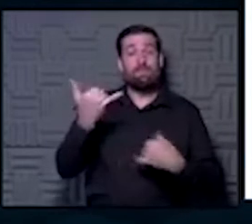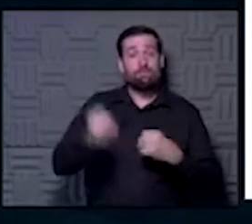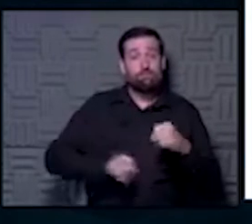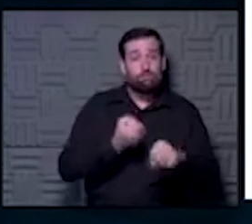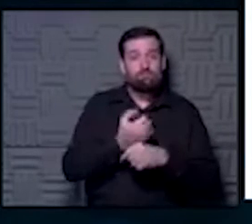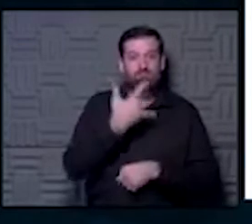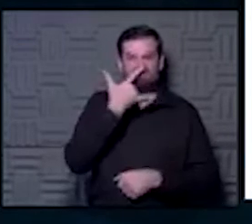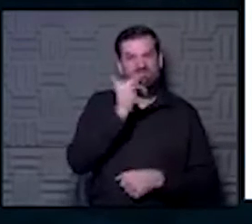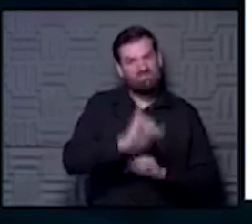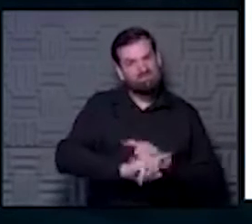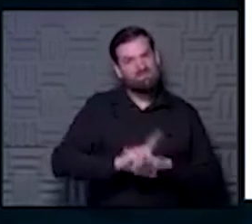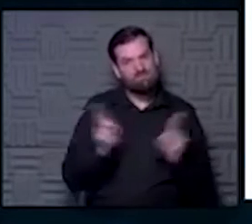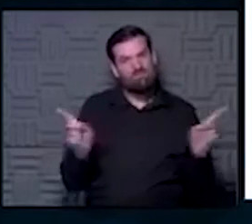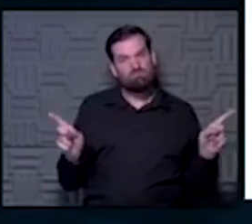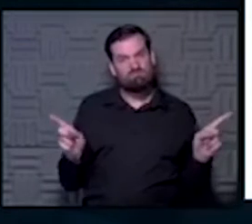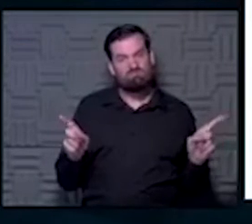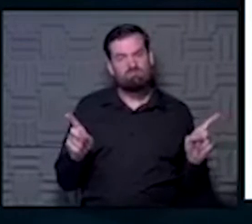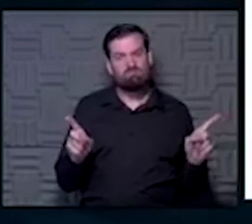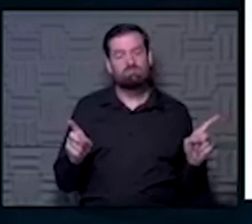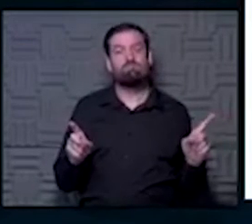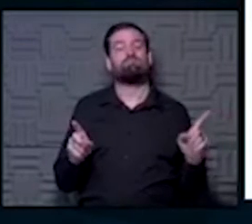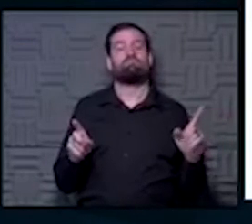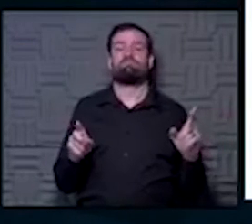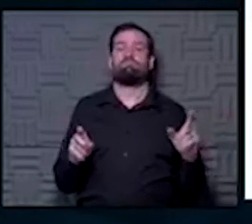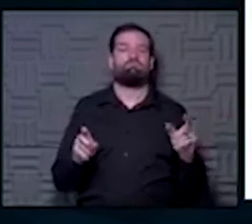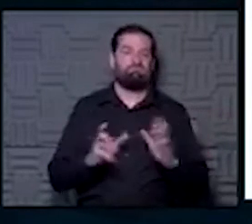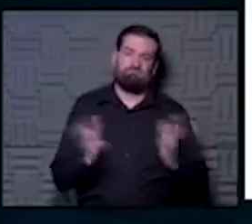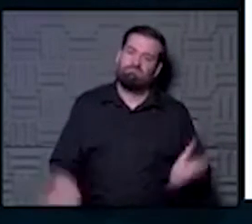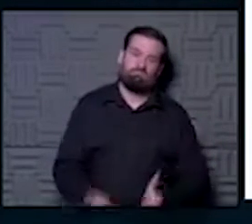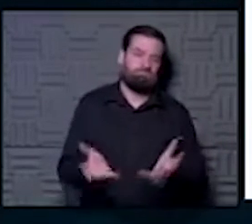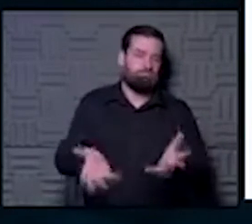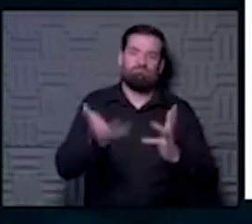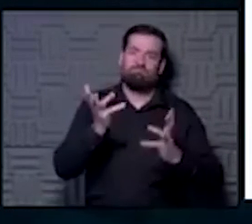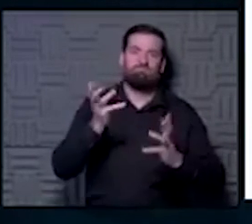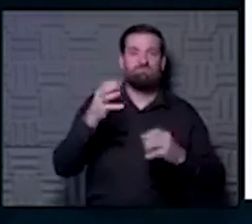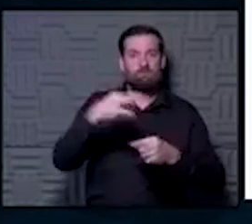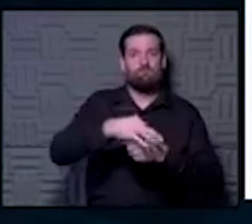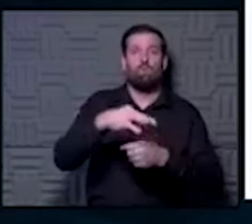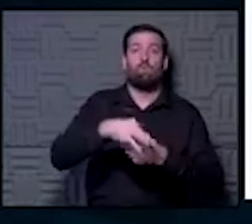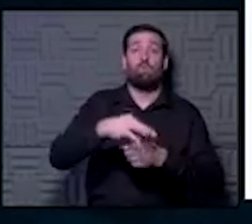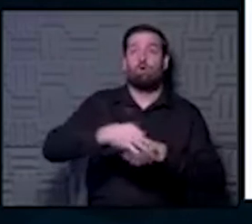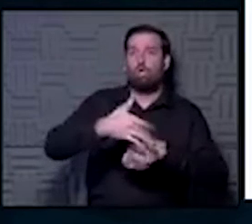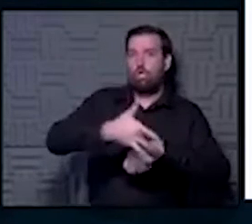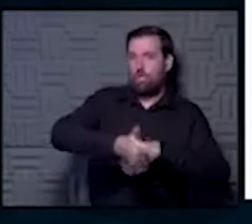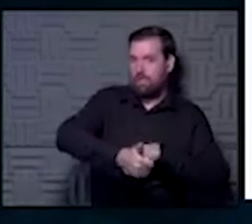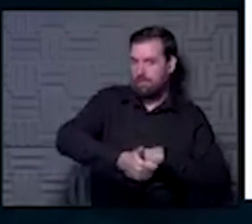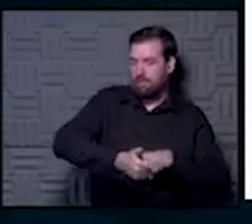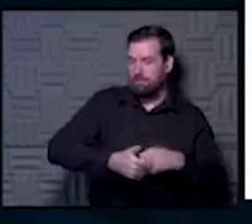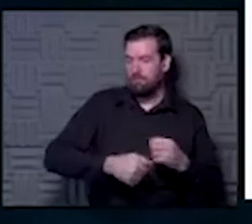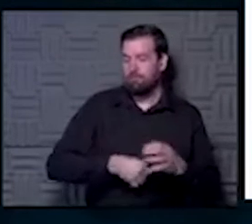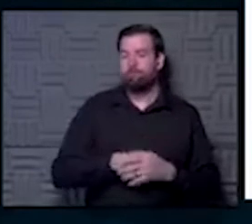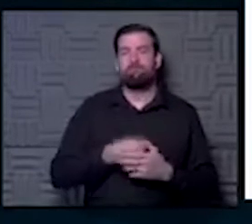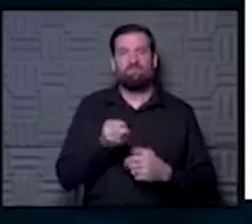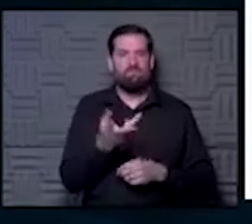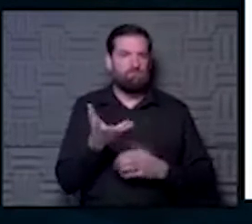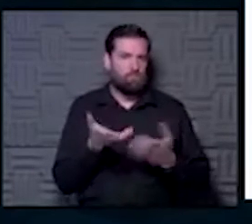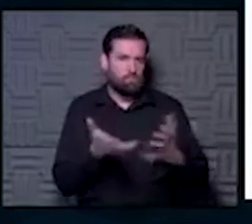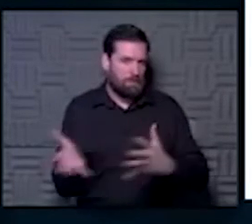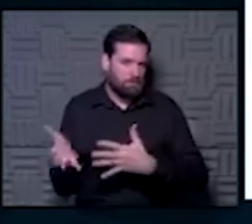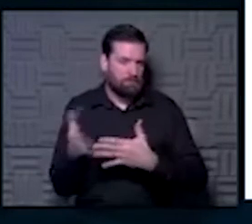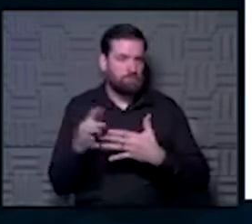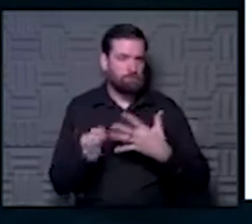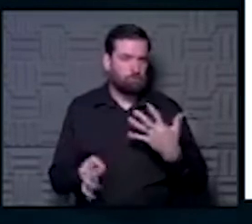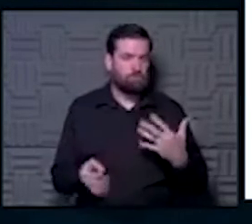the midst of COVID. But we certainly urge people to vote early. And there are a couple different ways you can do that.